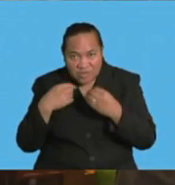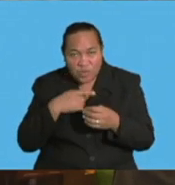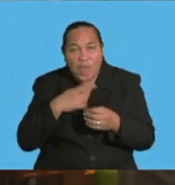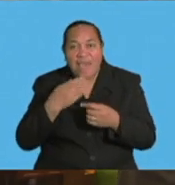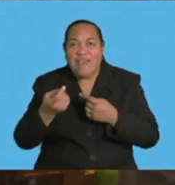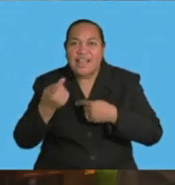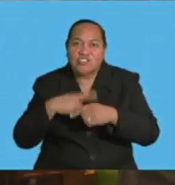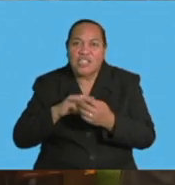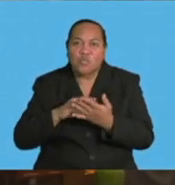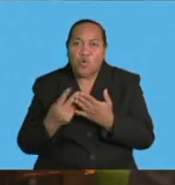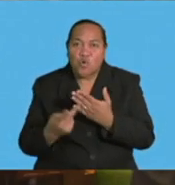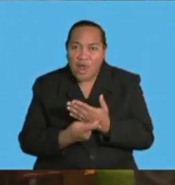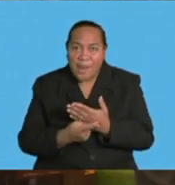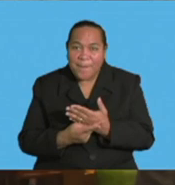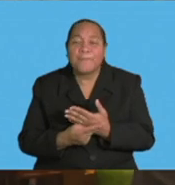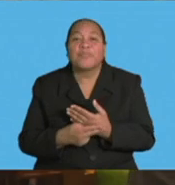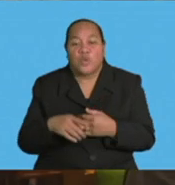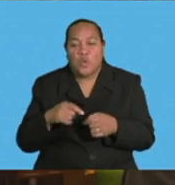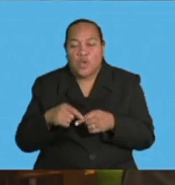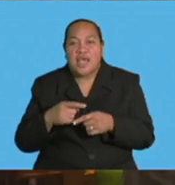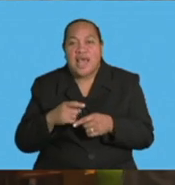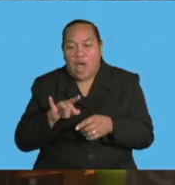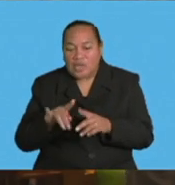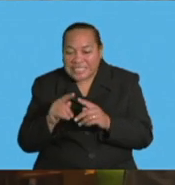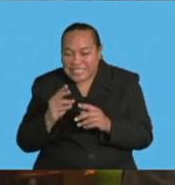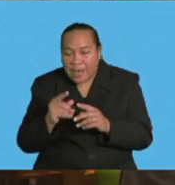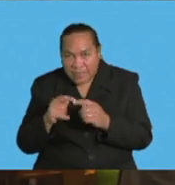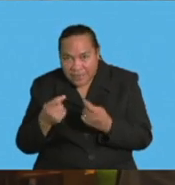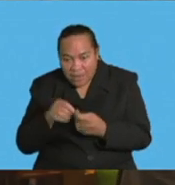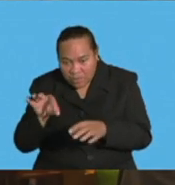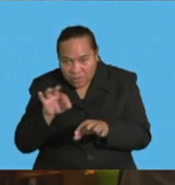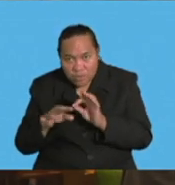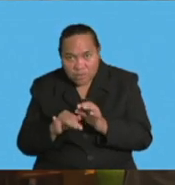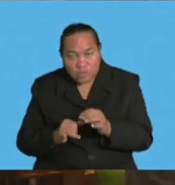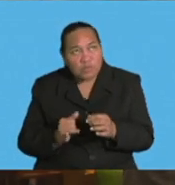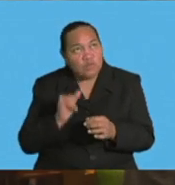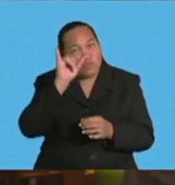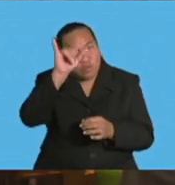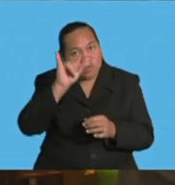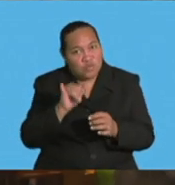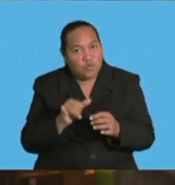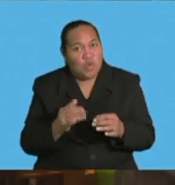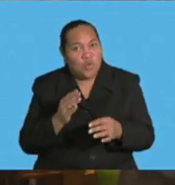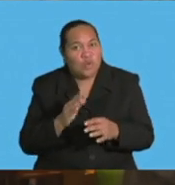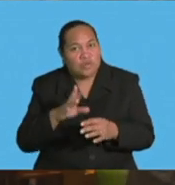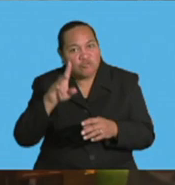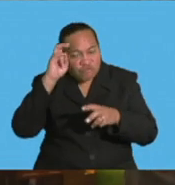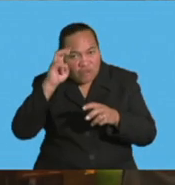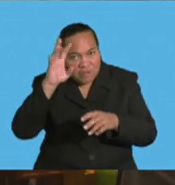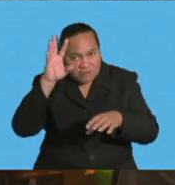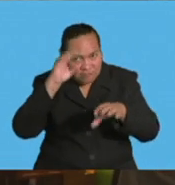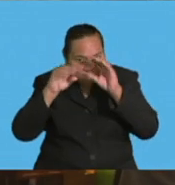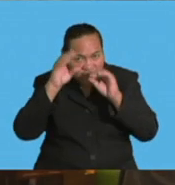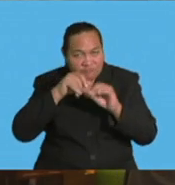programs. We are also sending our team across to Linton and Waiuru